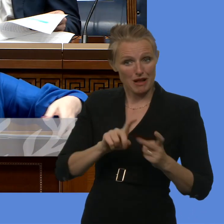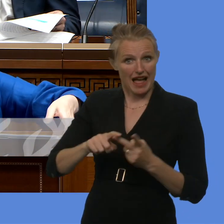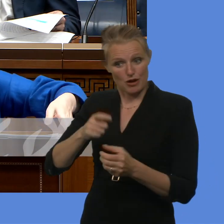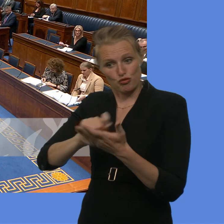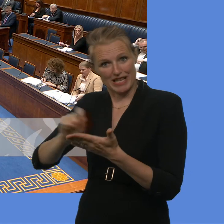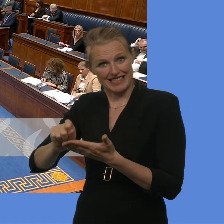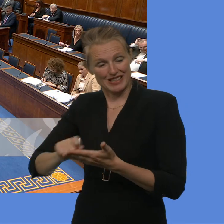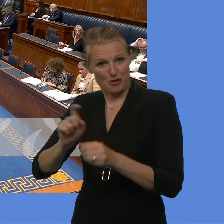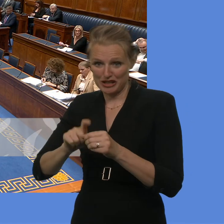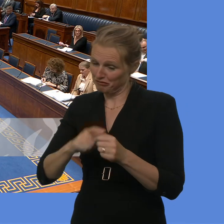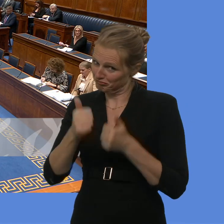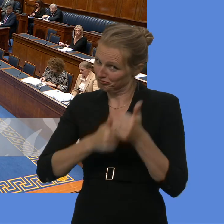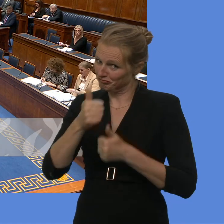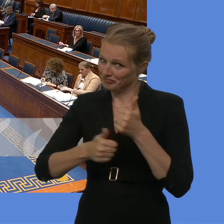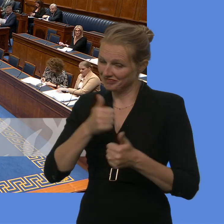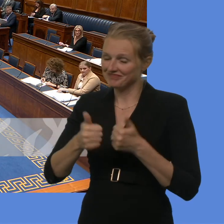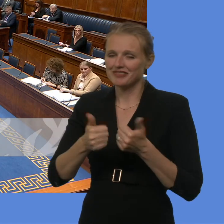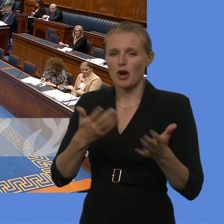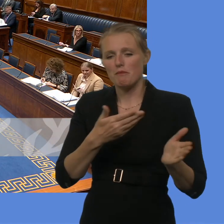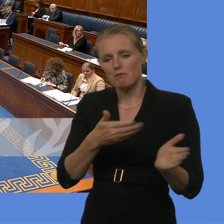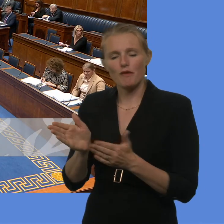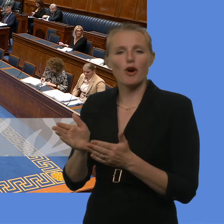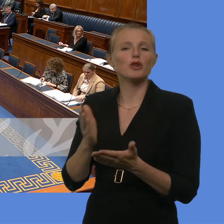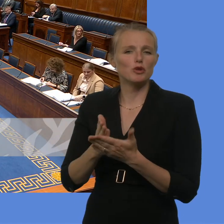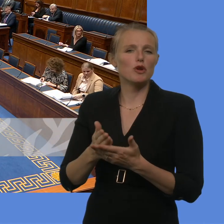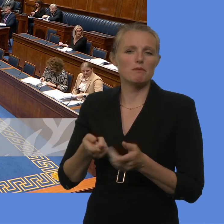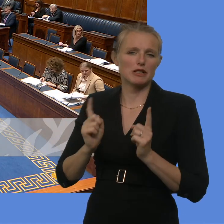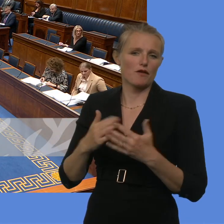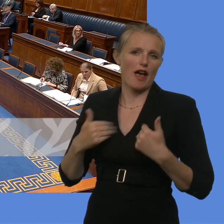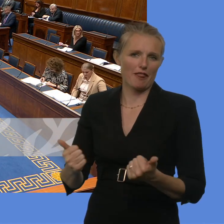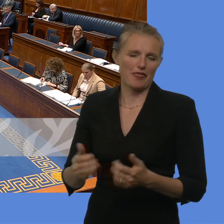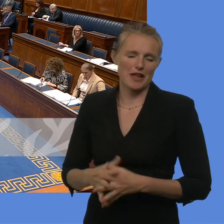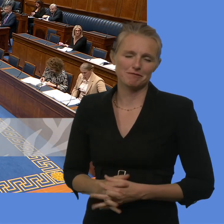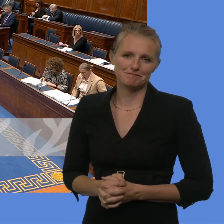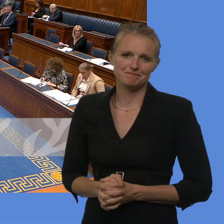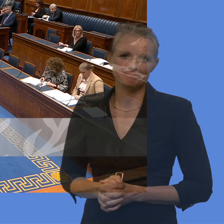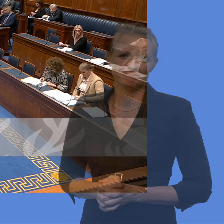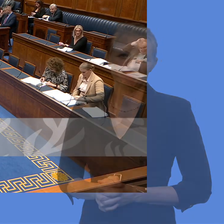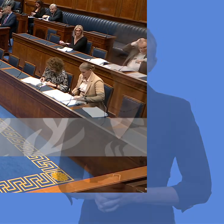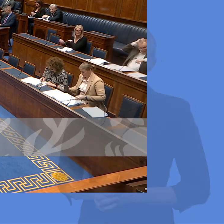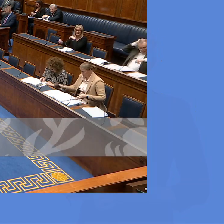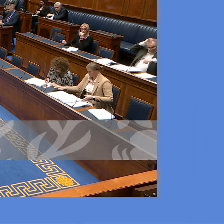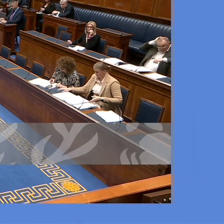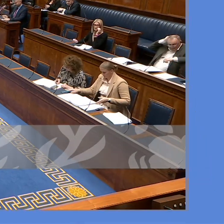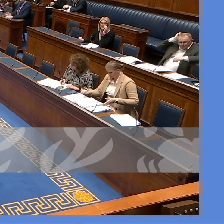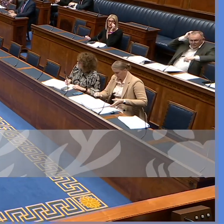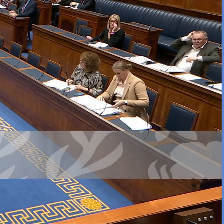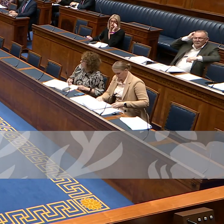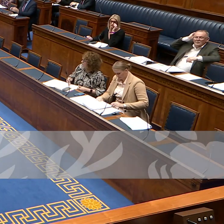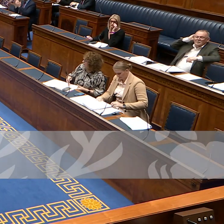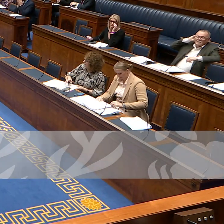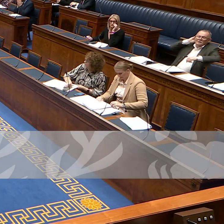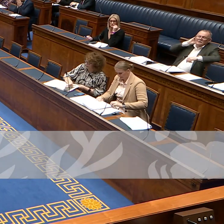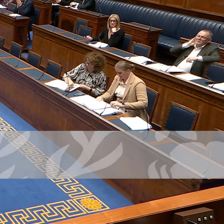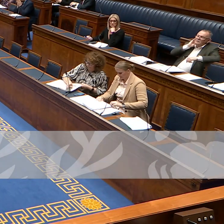the main set of questions. So, we now move on to the Minister of Health. Your first day, so your standard has been set, and